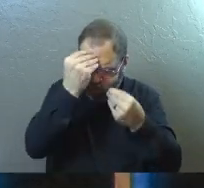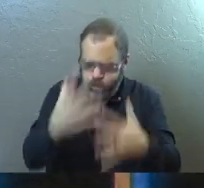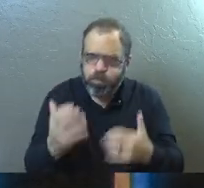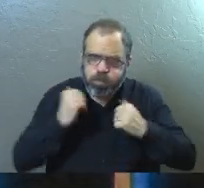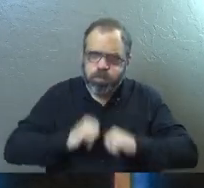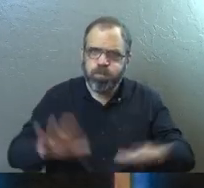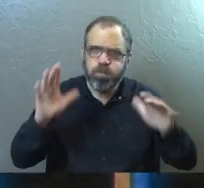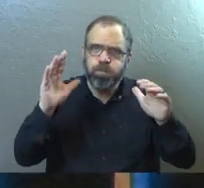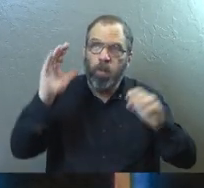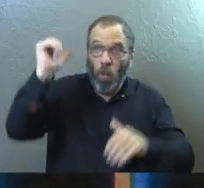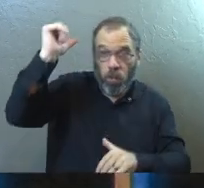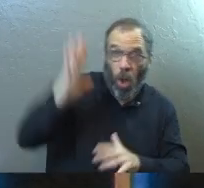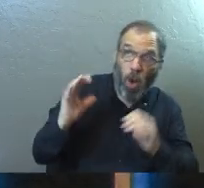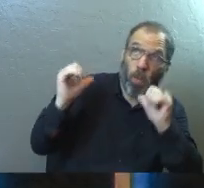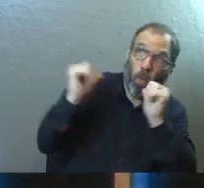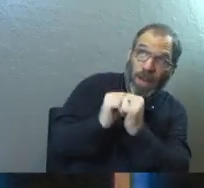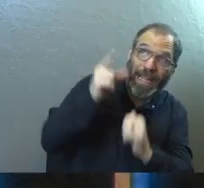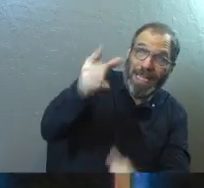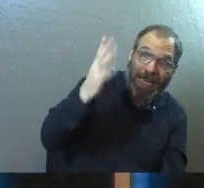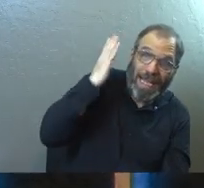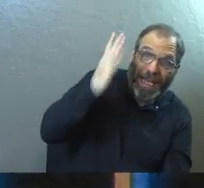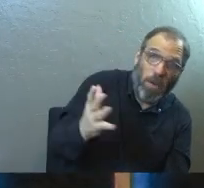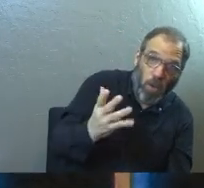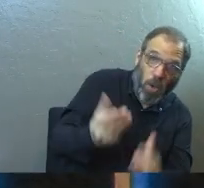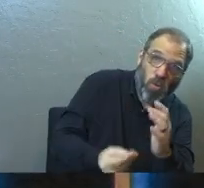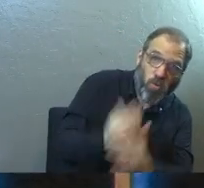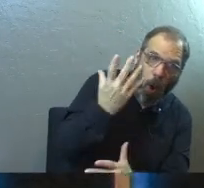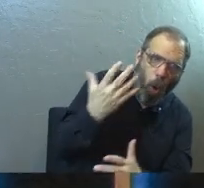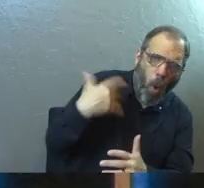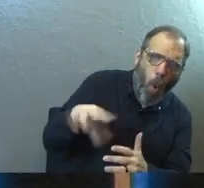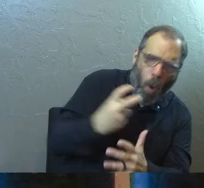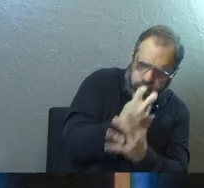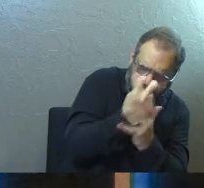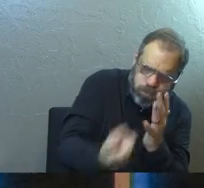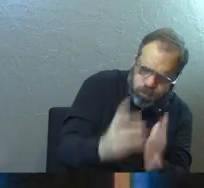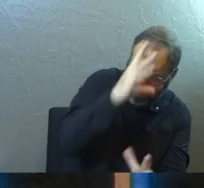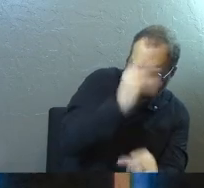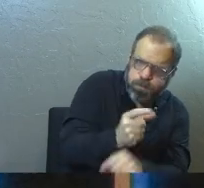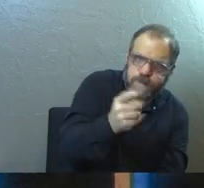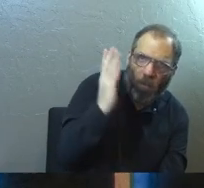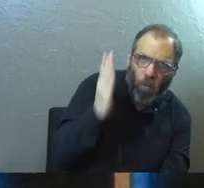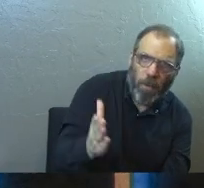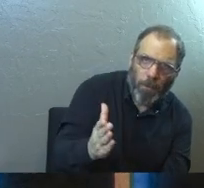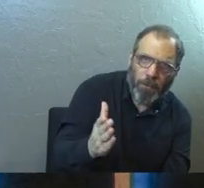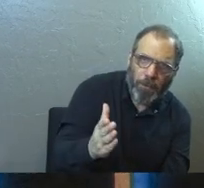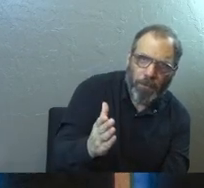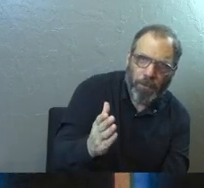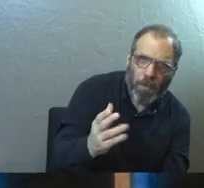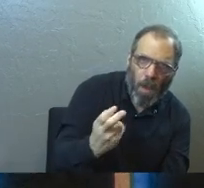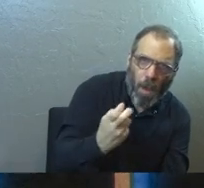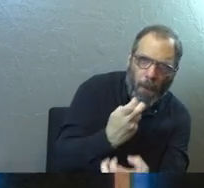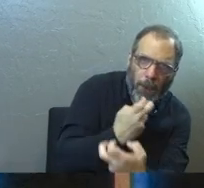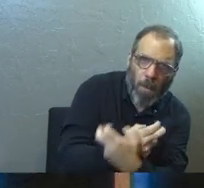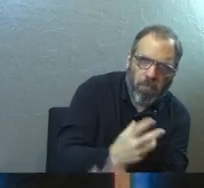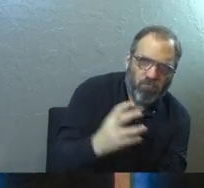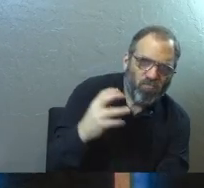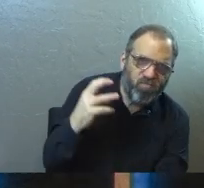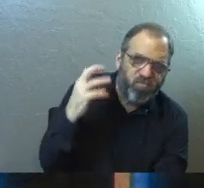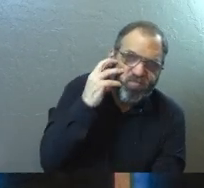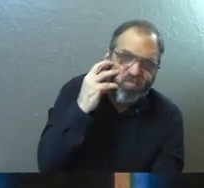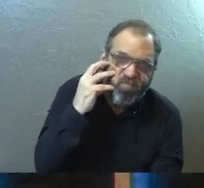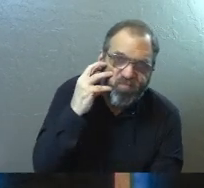and sacrifice with God that he will grow and deepen your faith. Bone density.